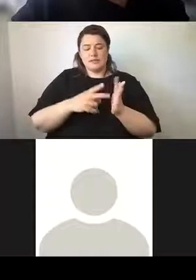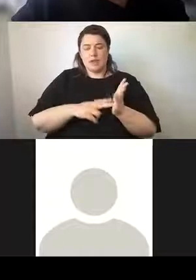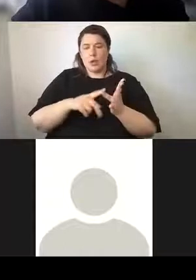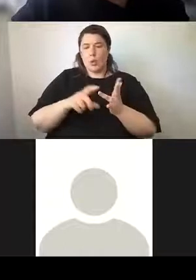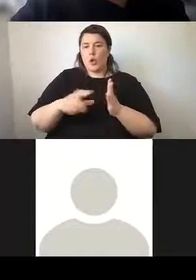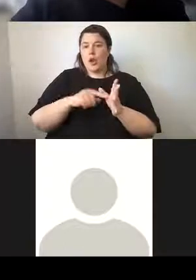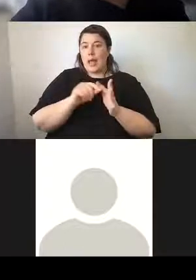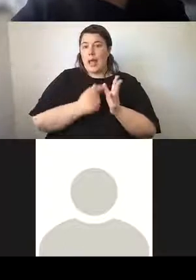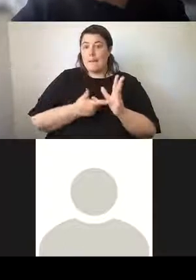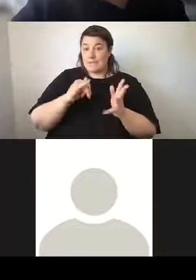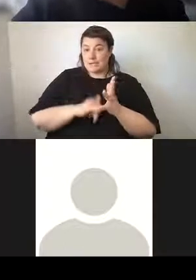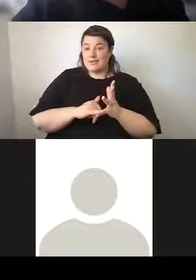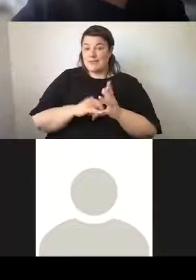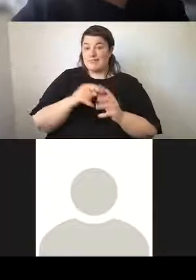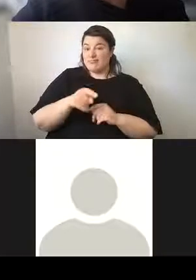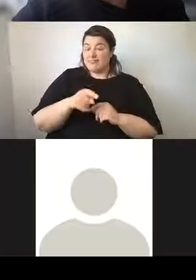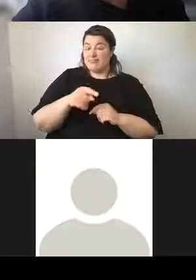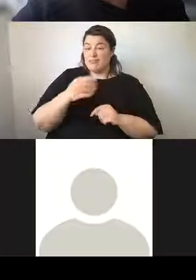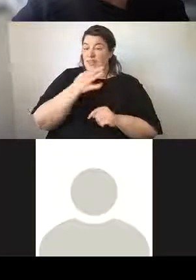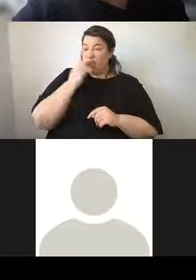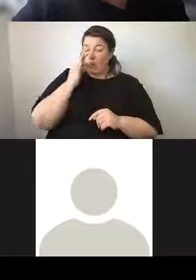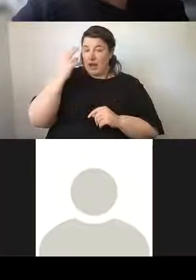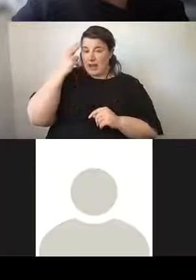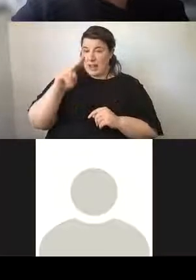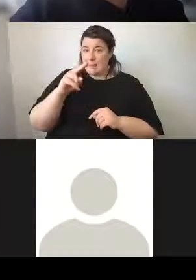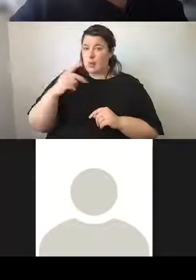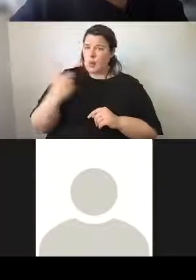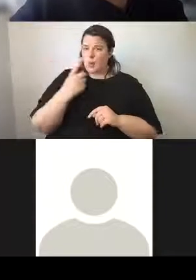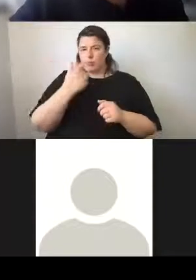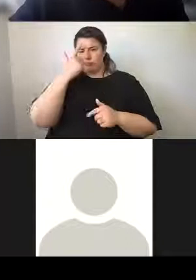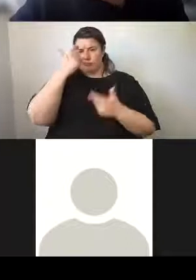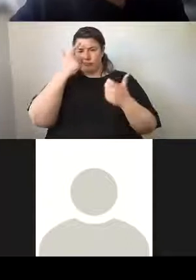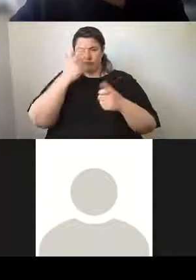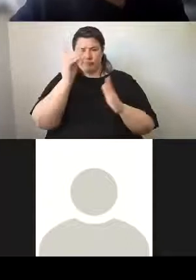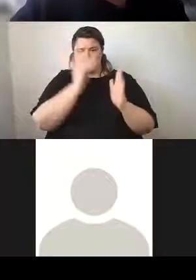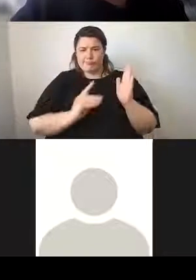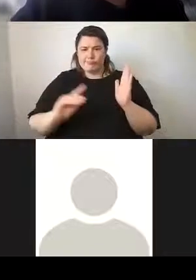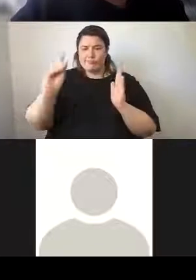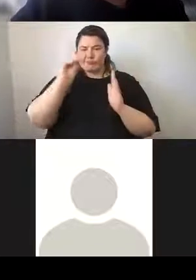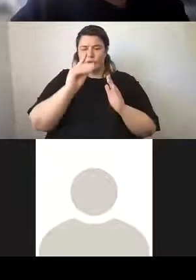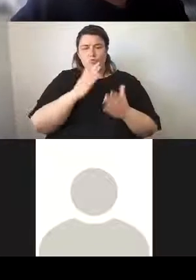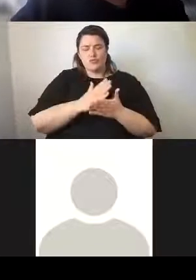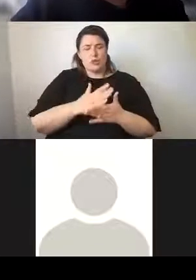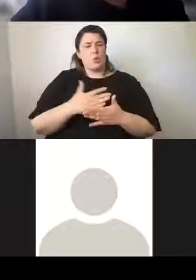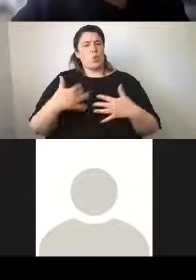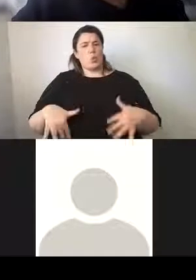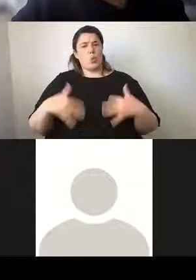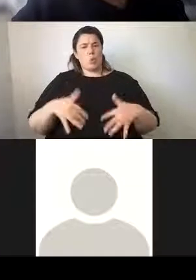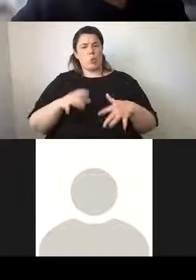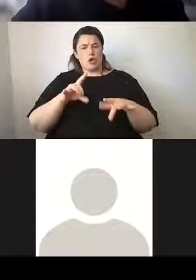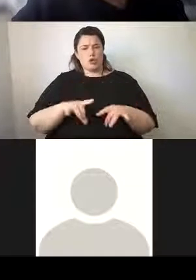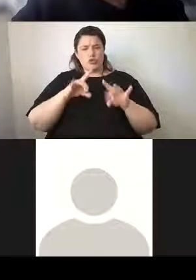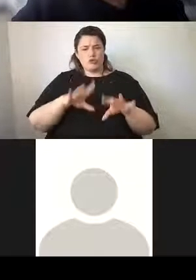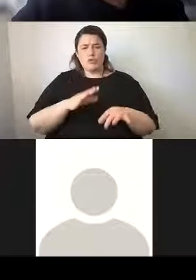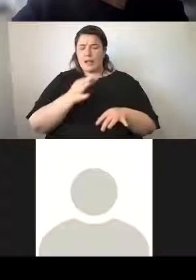And Lucien Henry, who designed these windows, was very taken with the architectural quality of Australian native